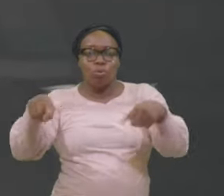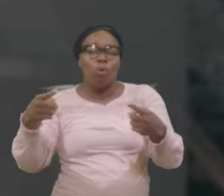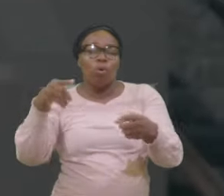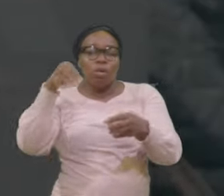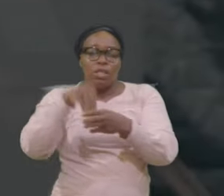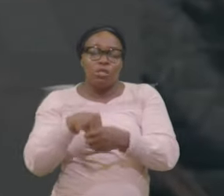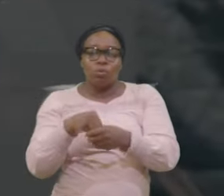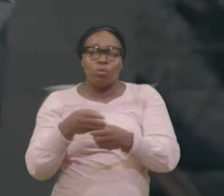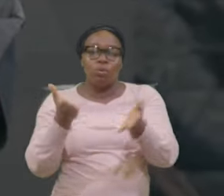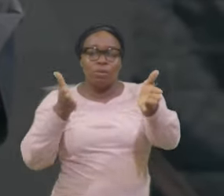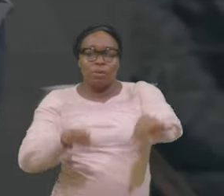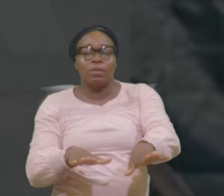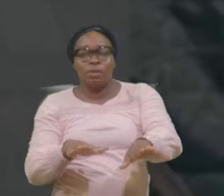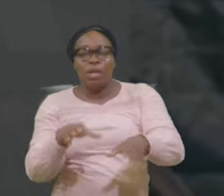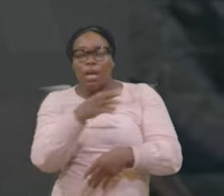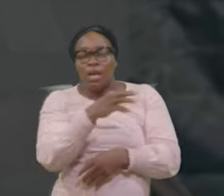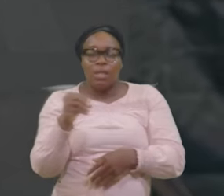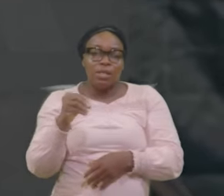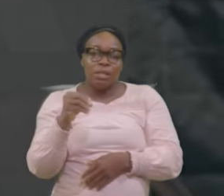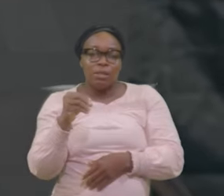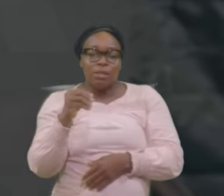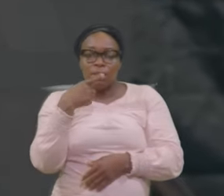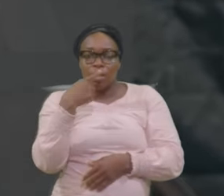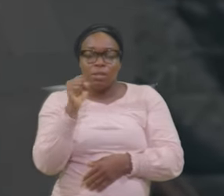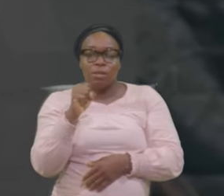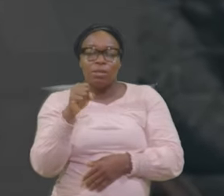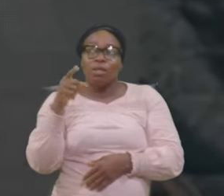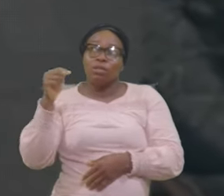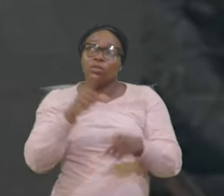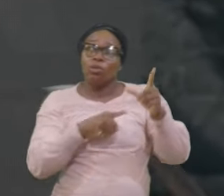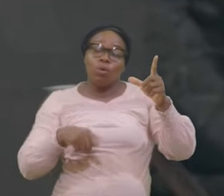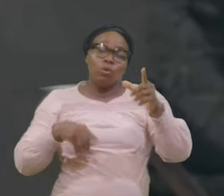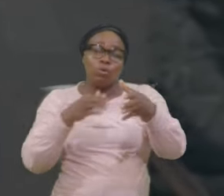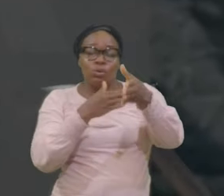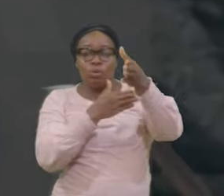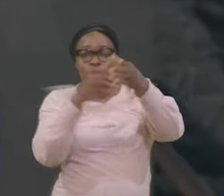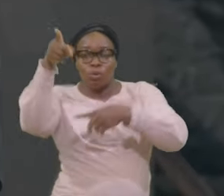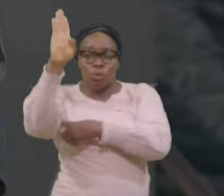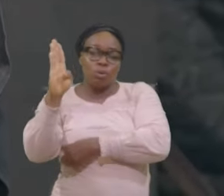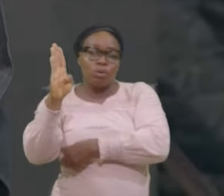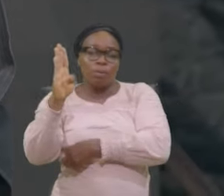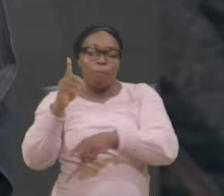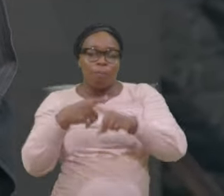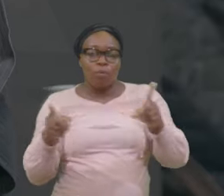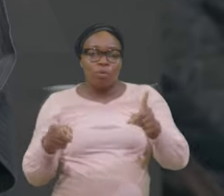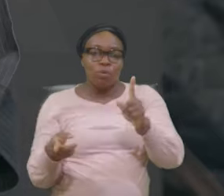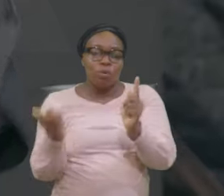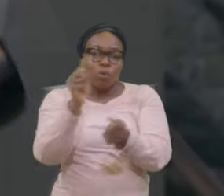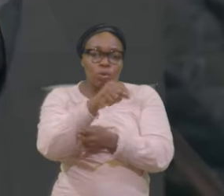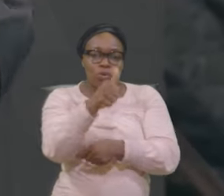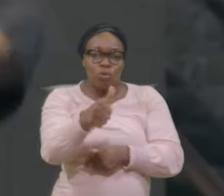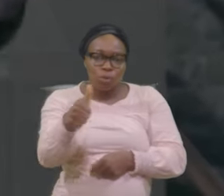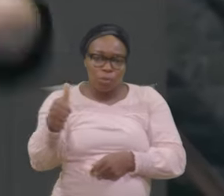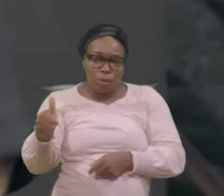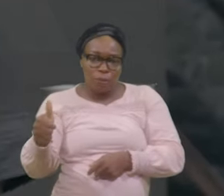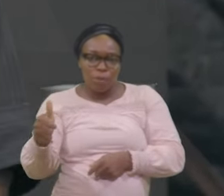died He says Says the Lord God Wherefore turn yourselves Else and